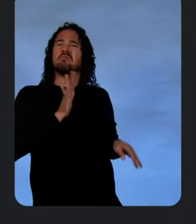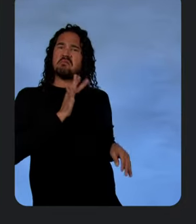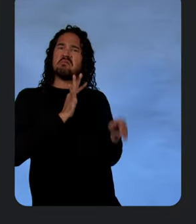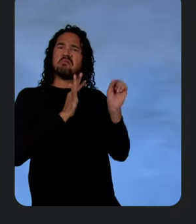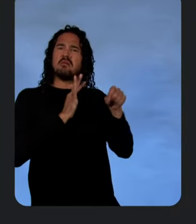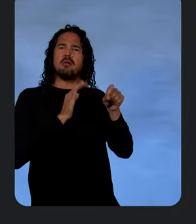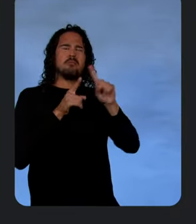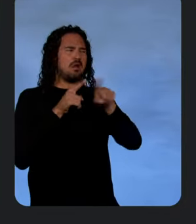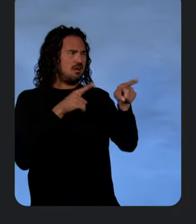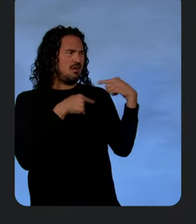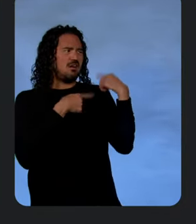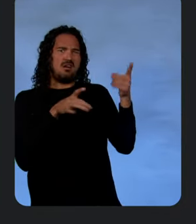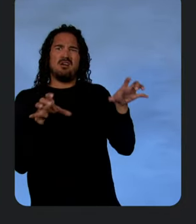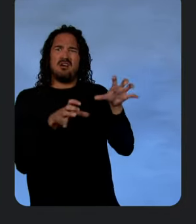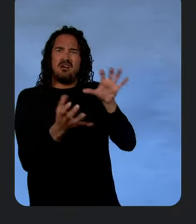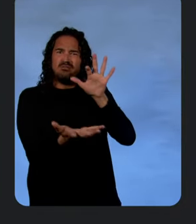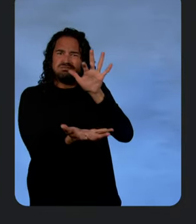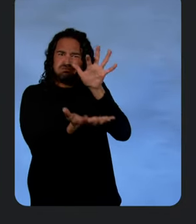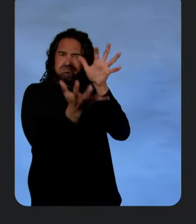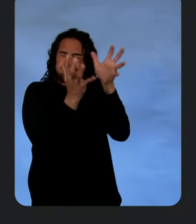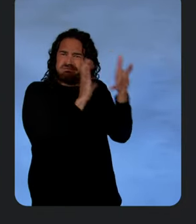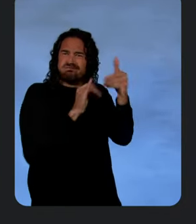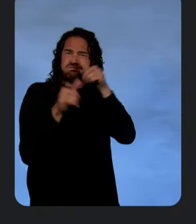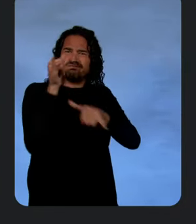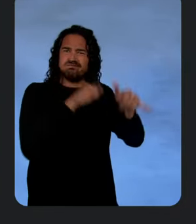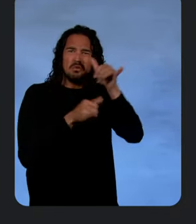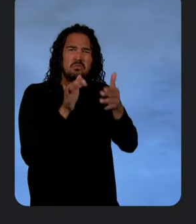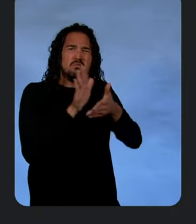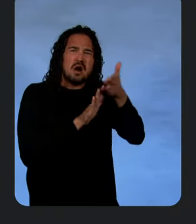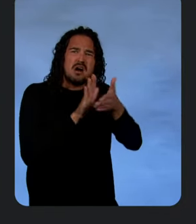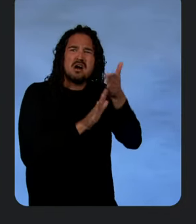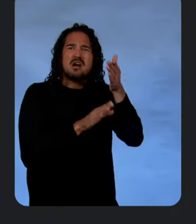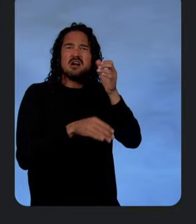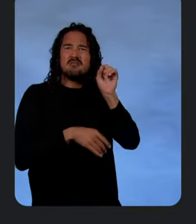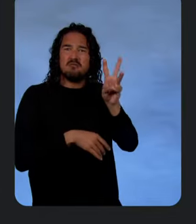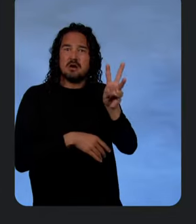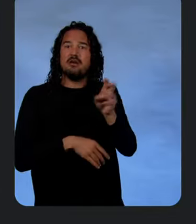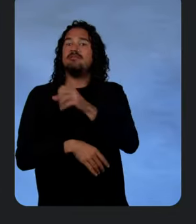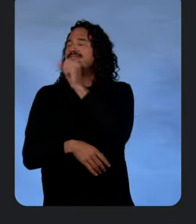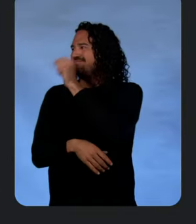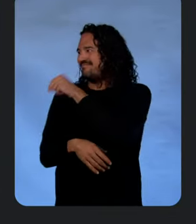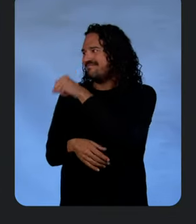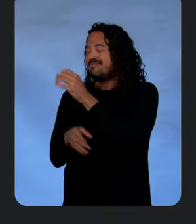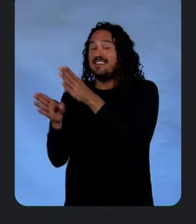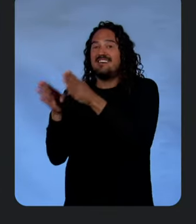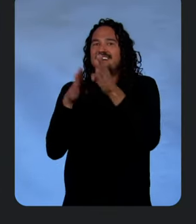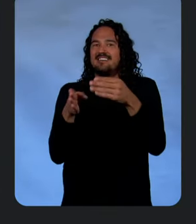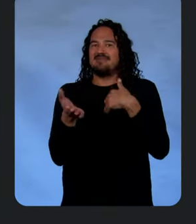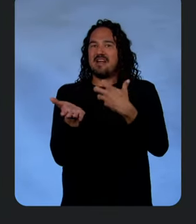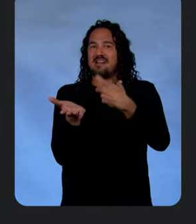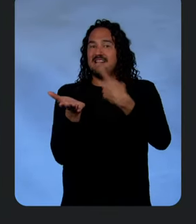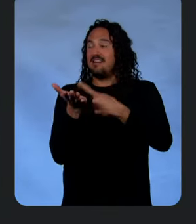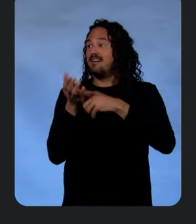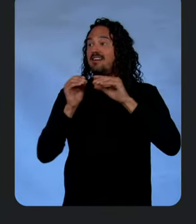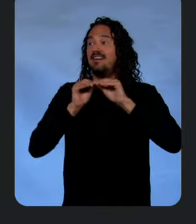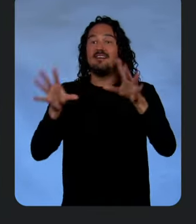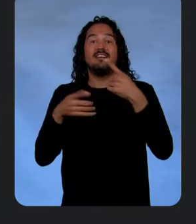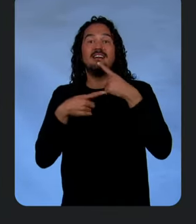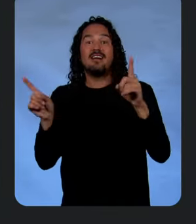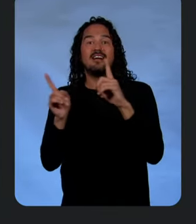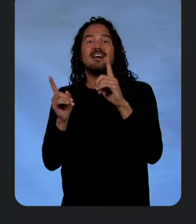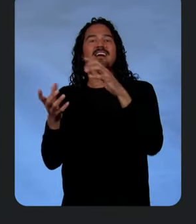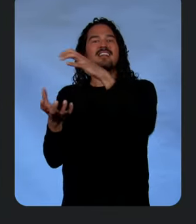how people run and operate their software. What do you have? Yeah. And for that, I want to talk about something completely brand new. Let's do it. So, yesterday, we released